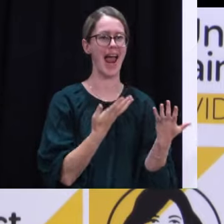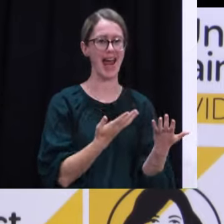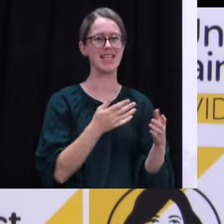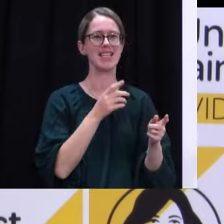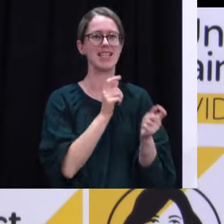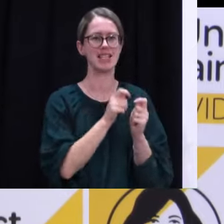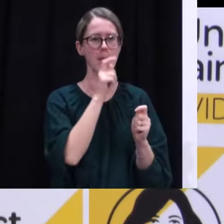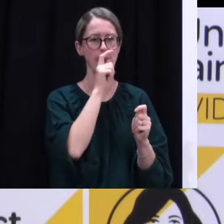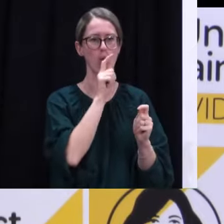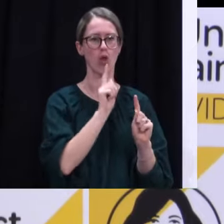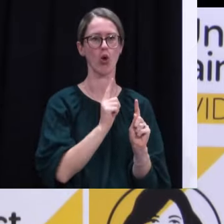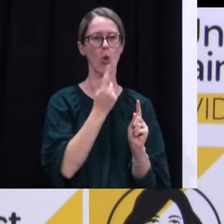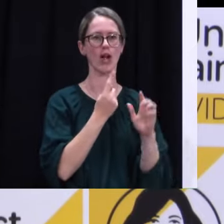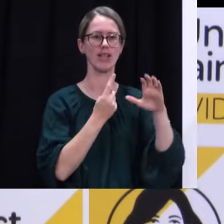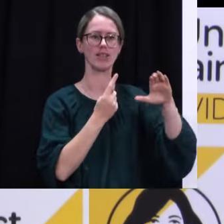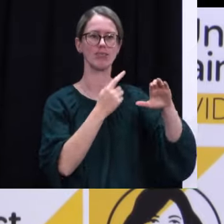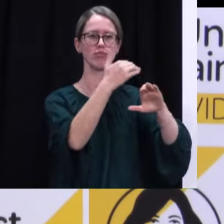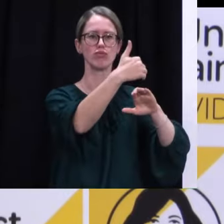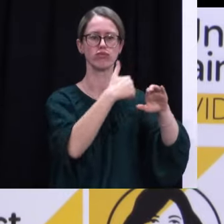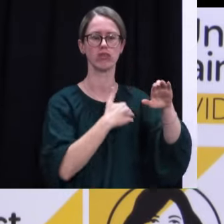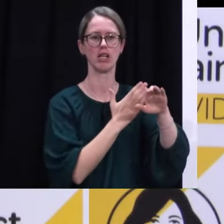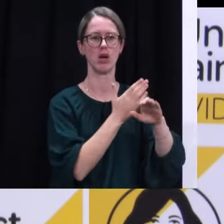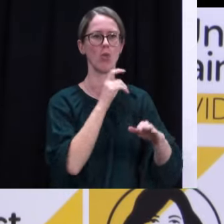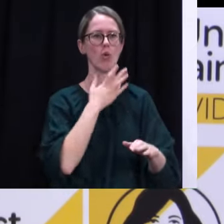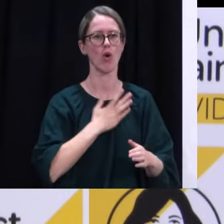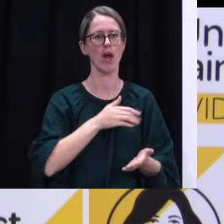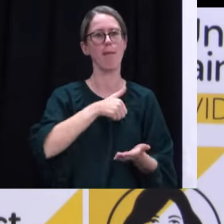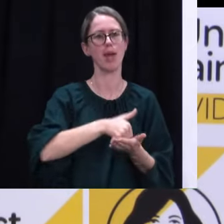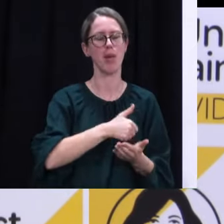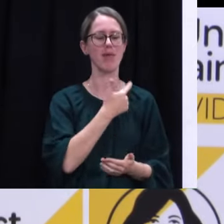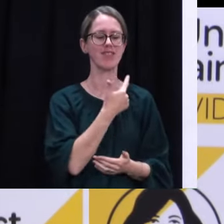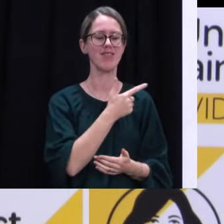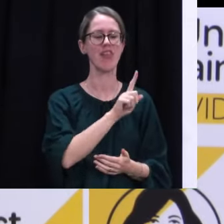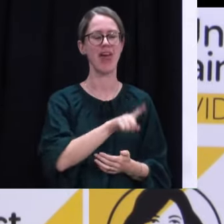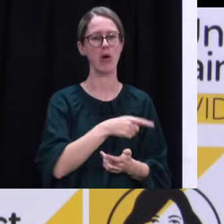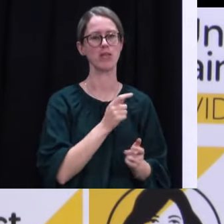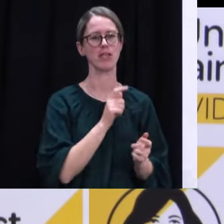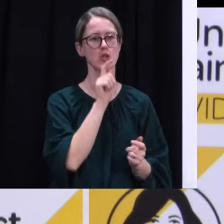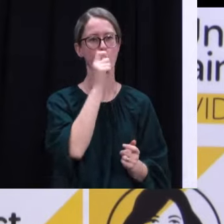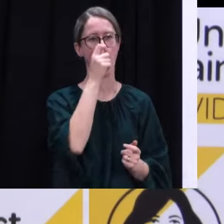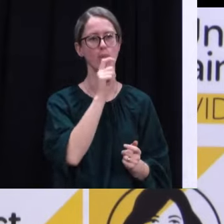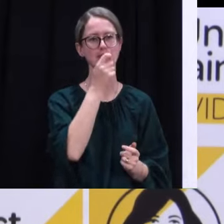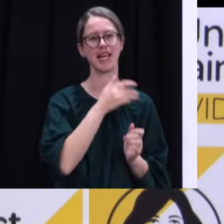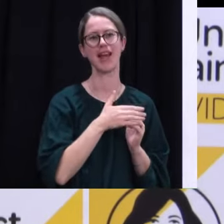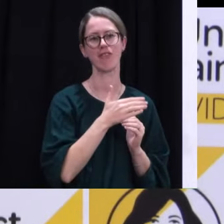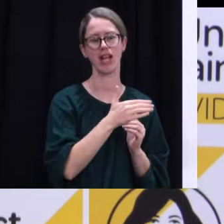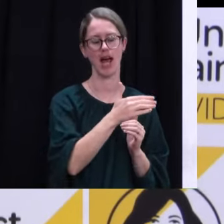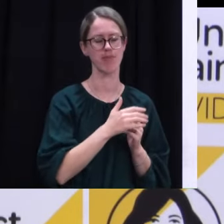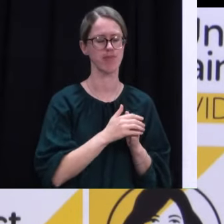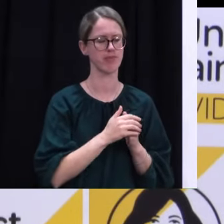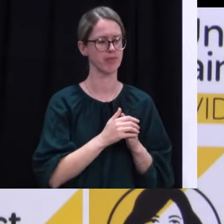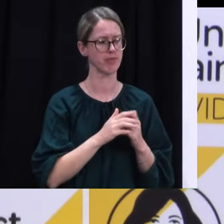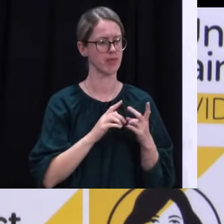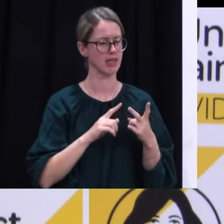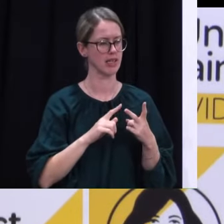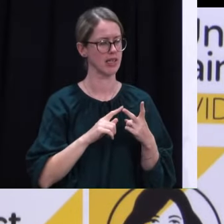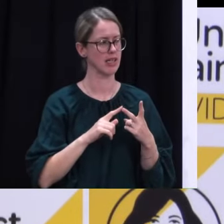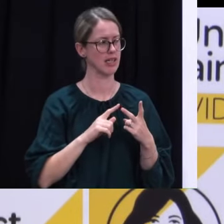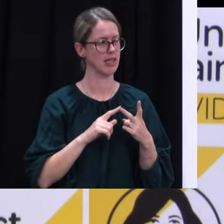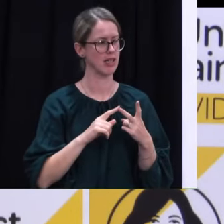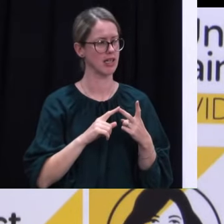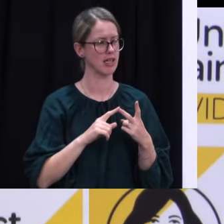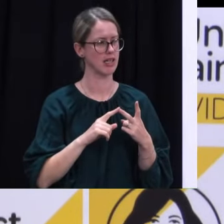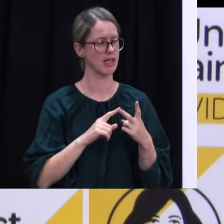So, the number we'd be looking for would be a minimum of around 7,000 swabs a day. The other